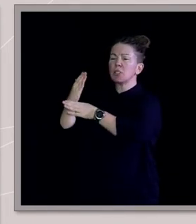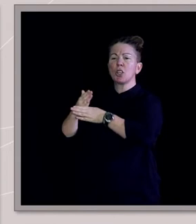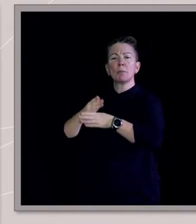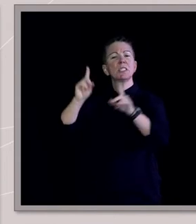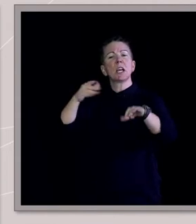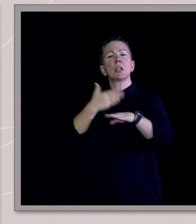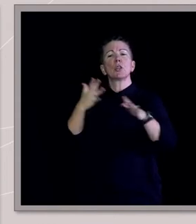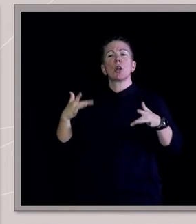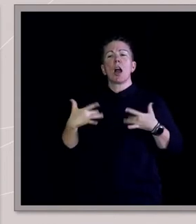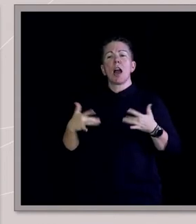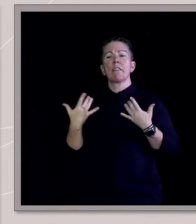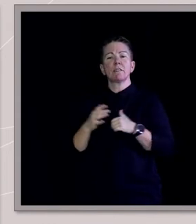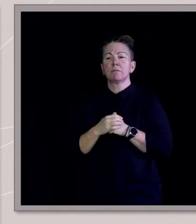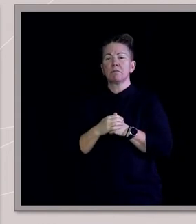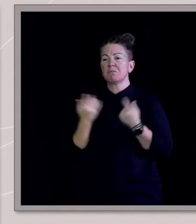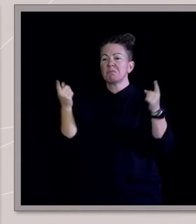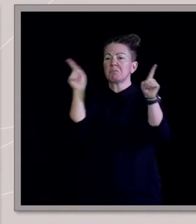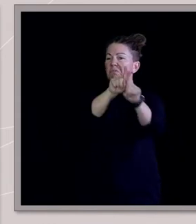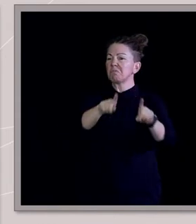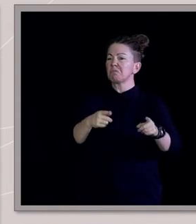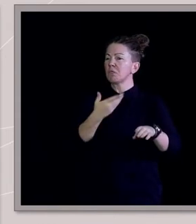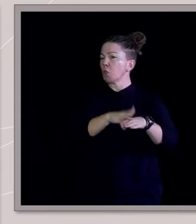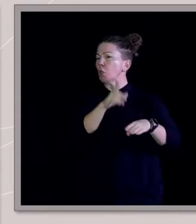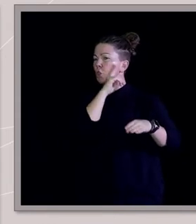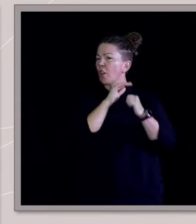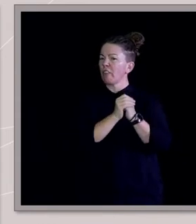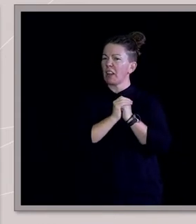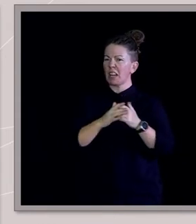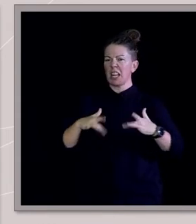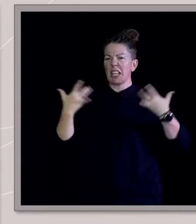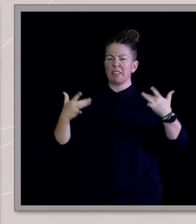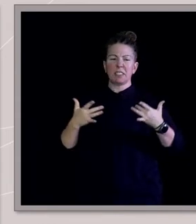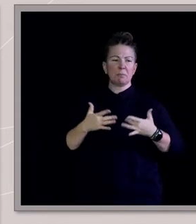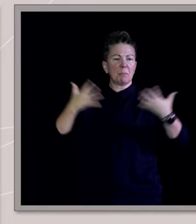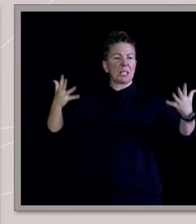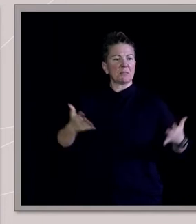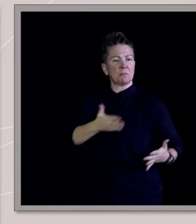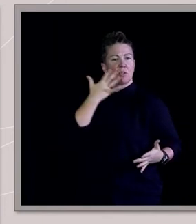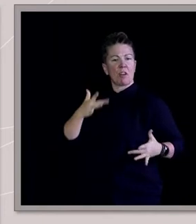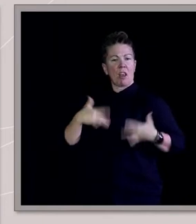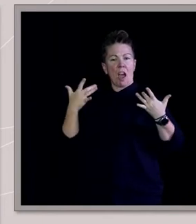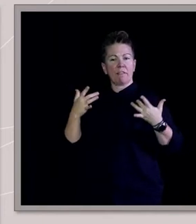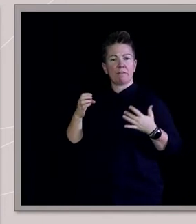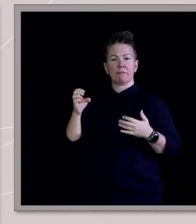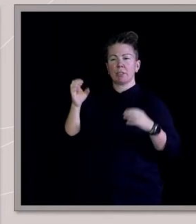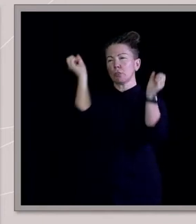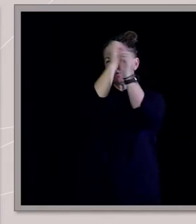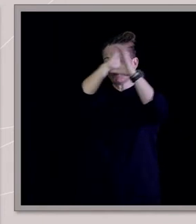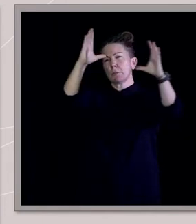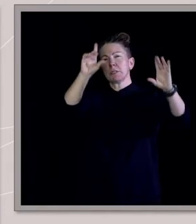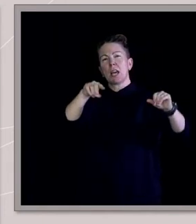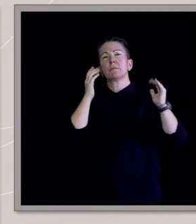shack up with this new girlfriend, live, live this big, beautiful life here in Europe, where the dream sort of began. And I thought,